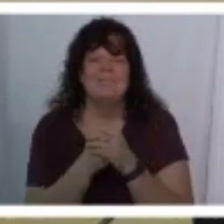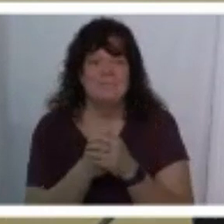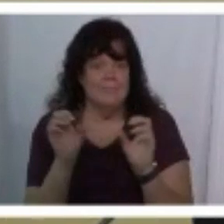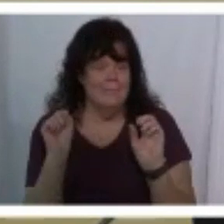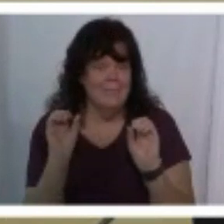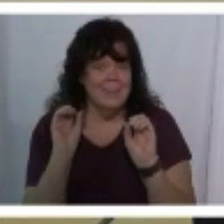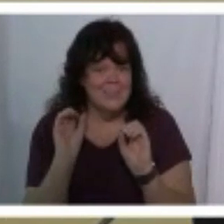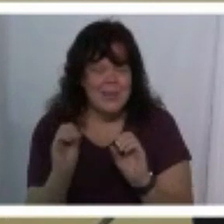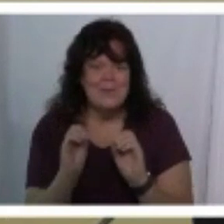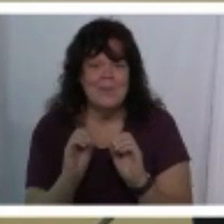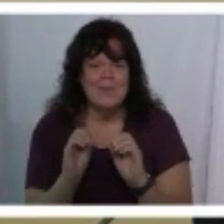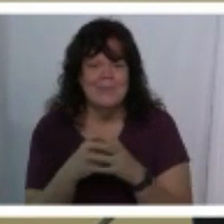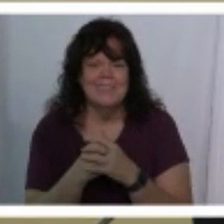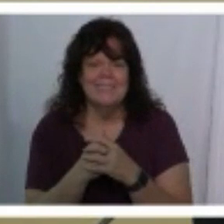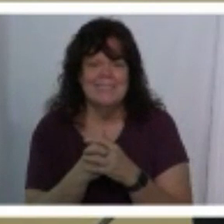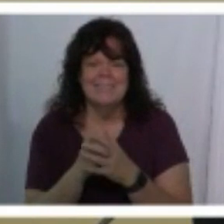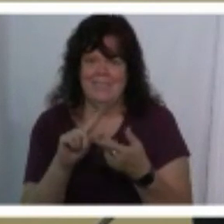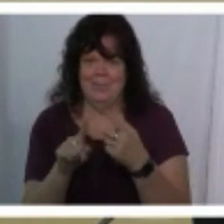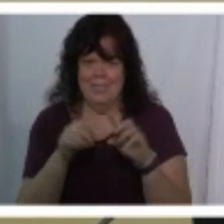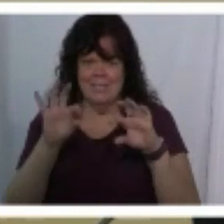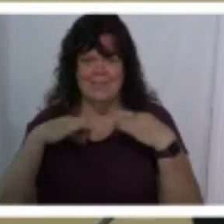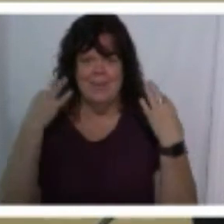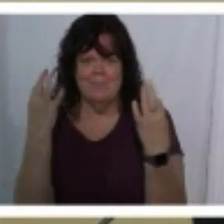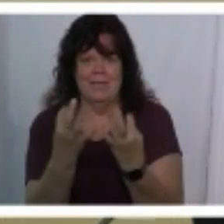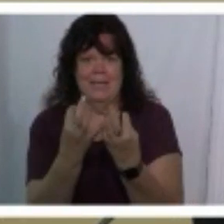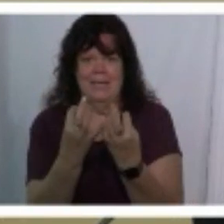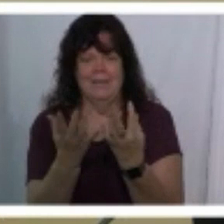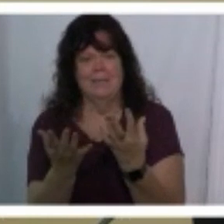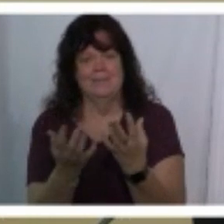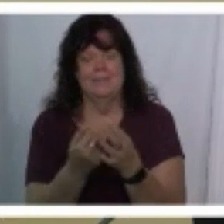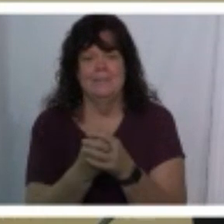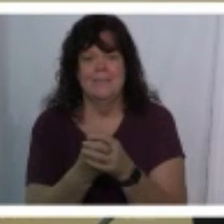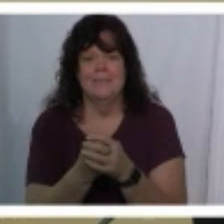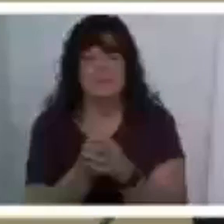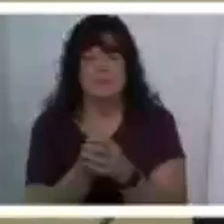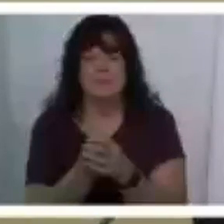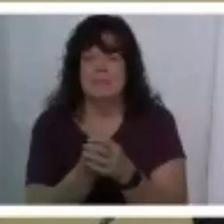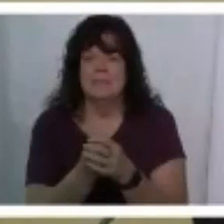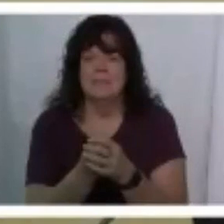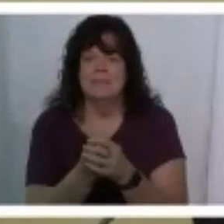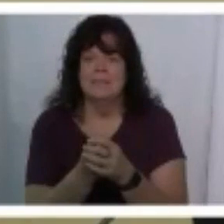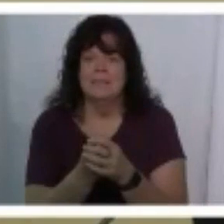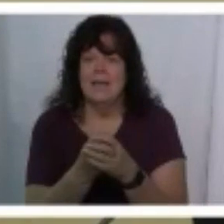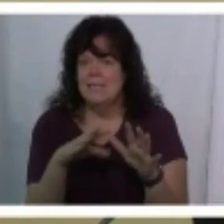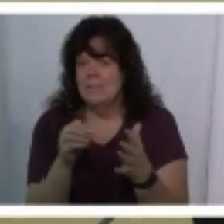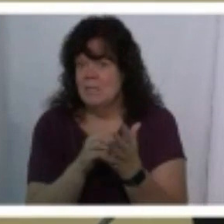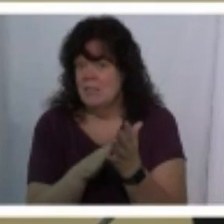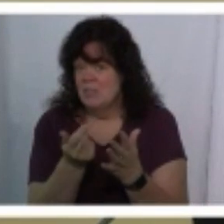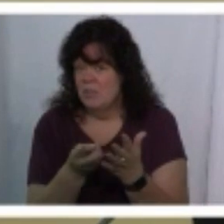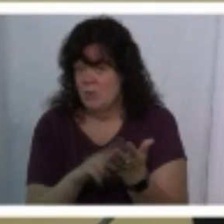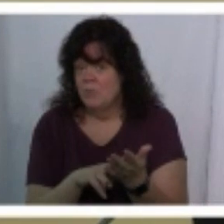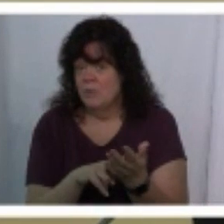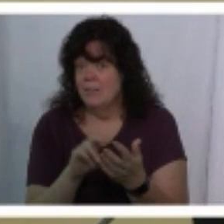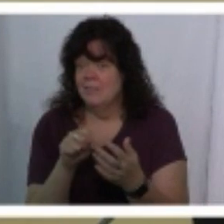friends family um i actually did put in a couple of notes um